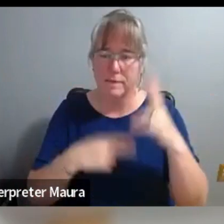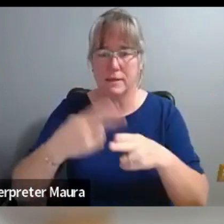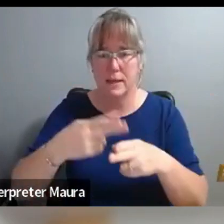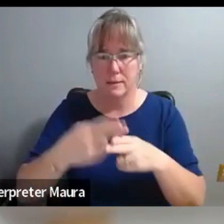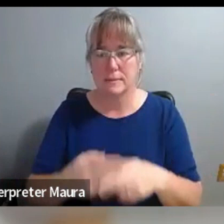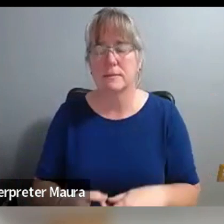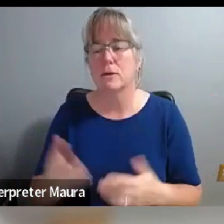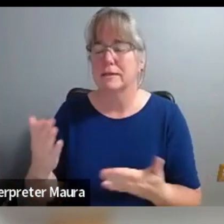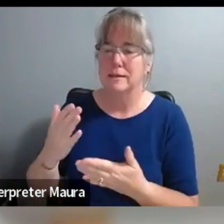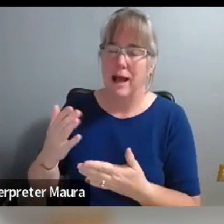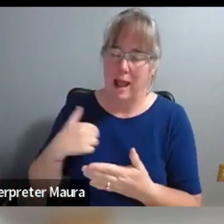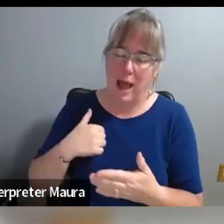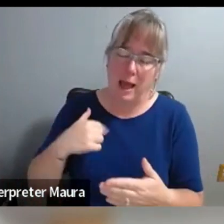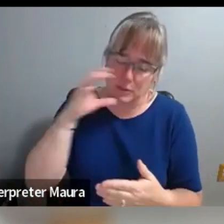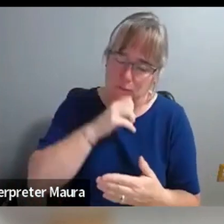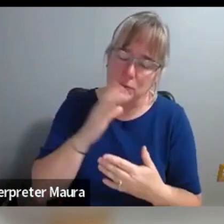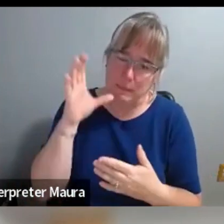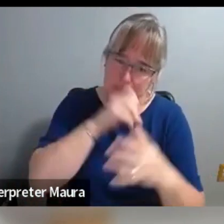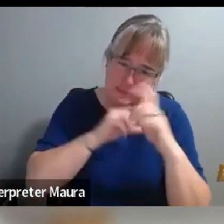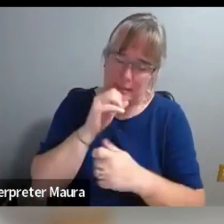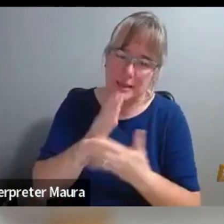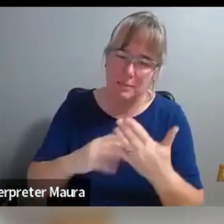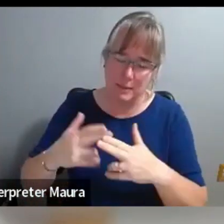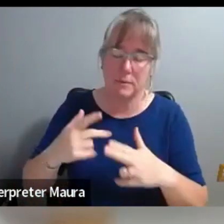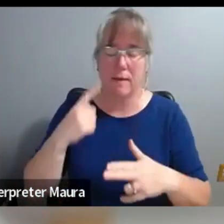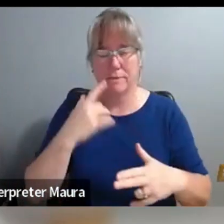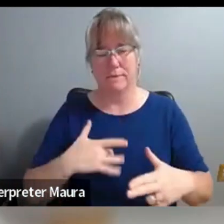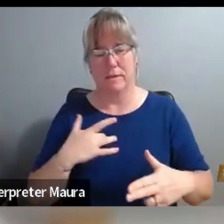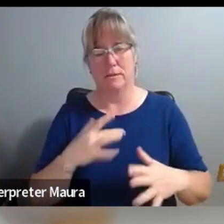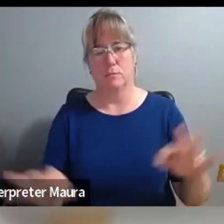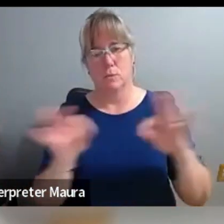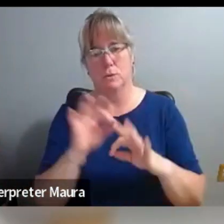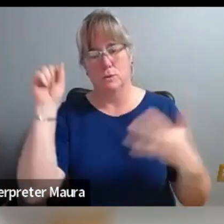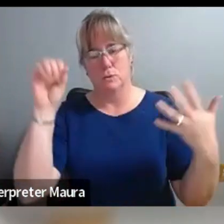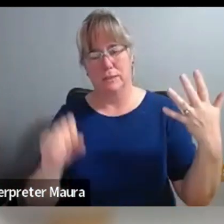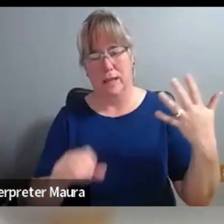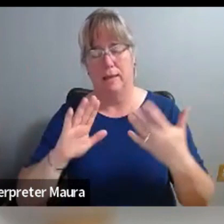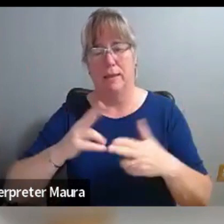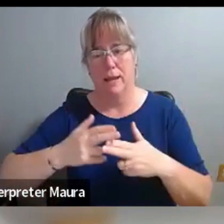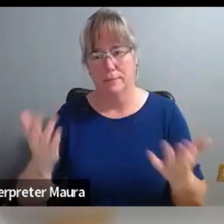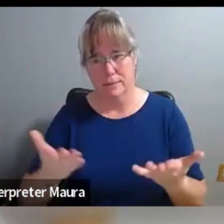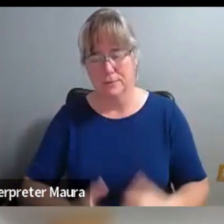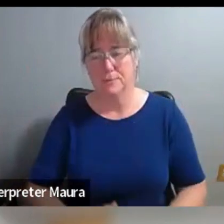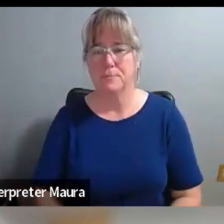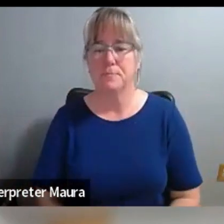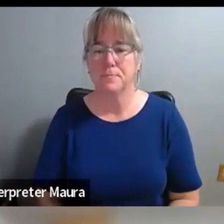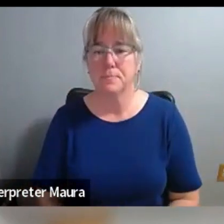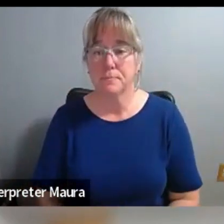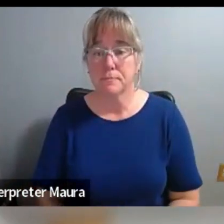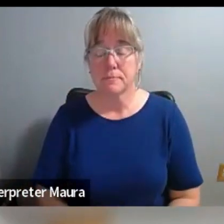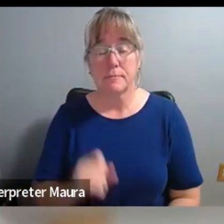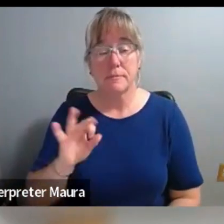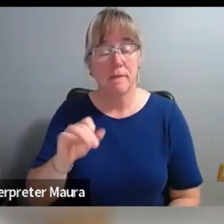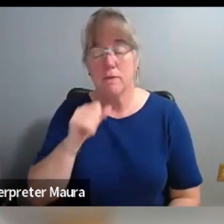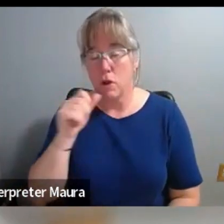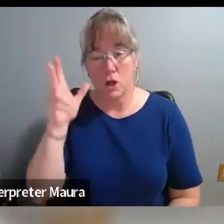I'm sure that there are names that we didn't say out loud, but it feels important to say them in this space. So if you haven't listened to a frame of